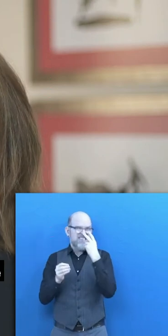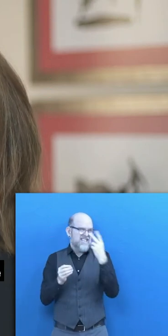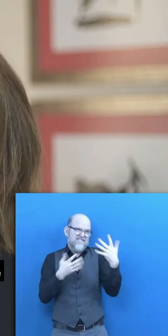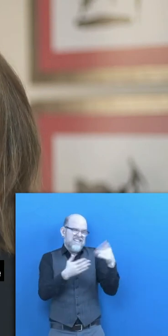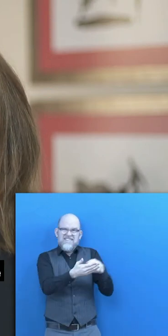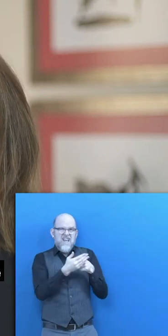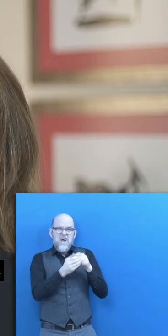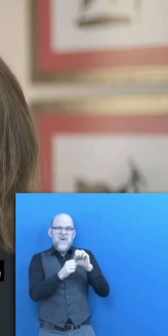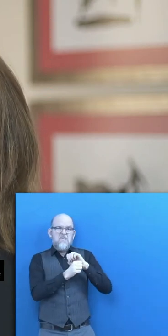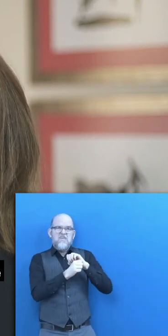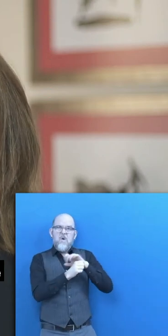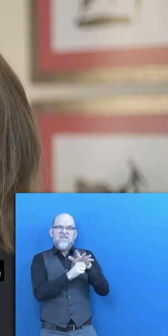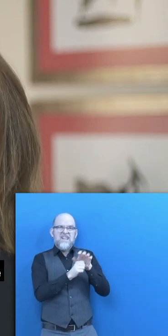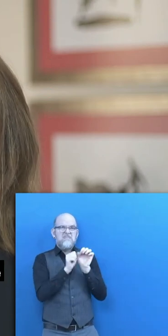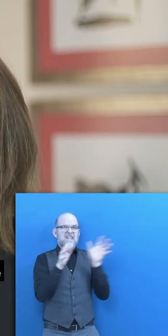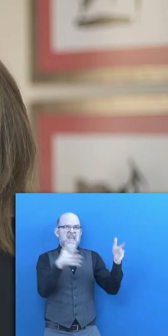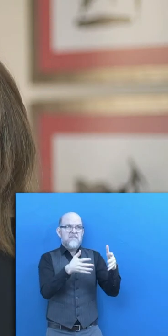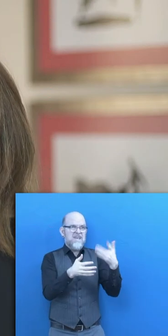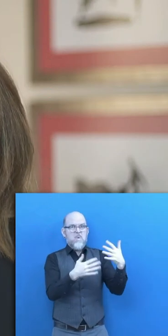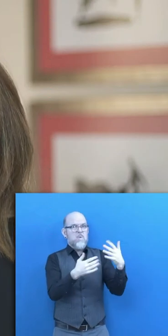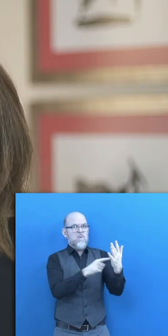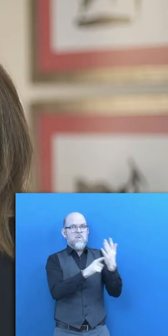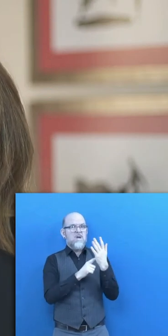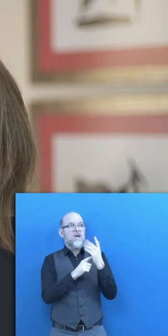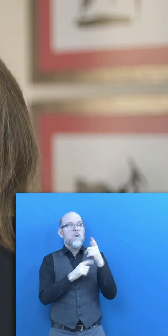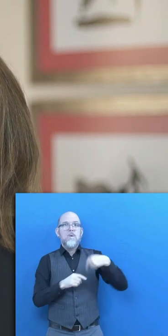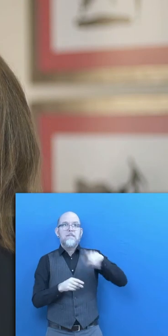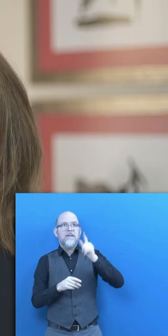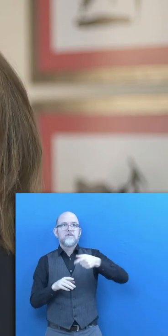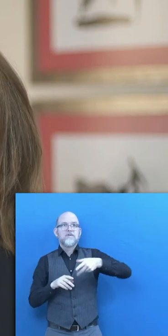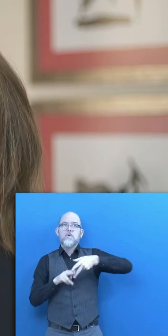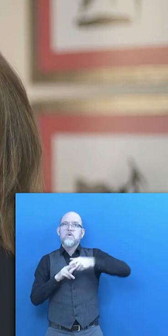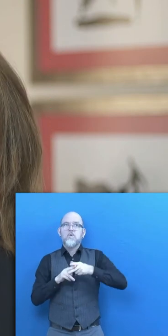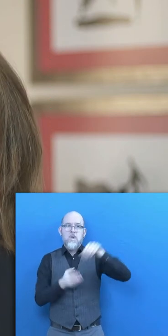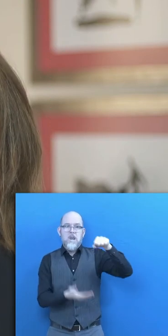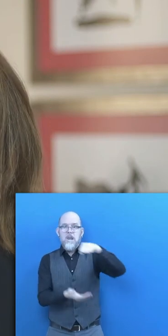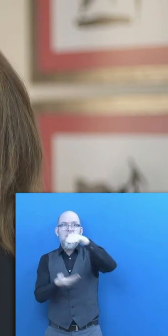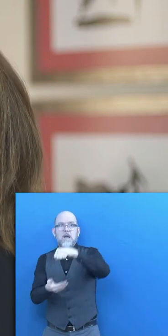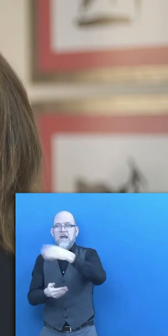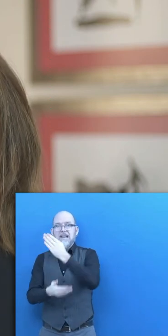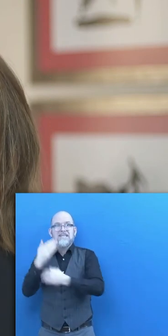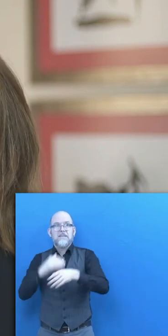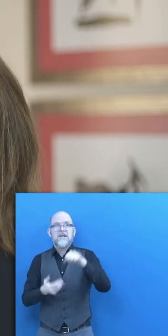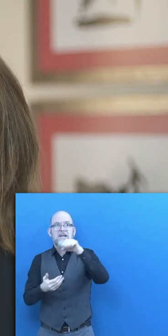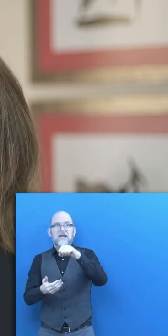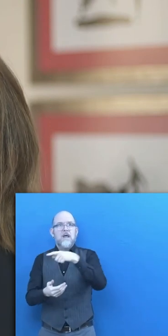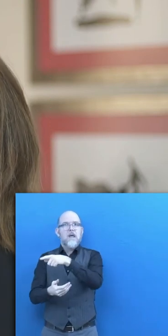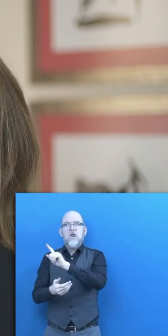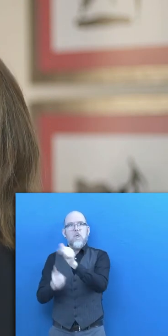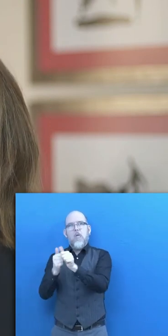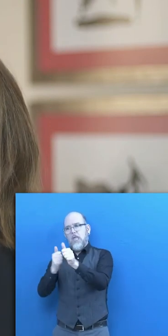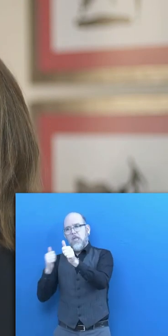have shown us that our work should be focused on developing the tools so people with disabilities